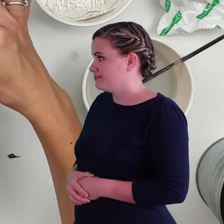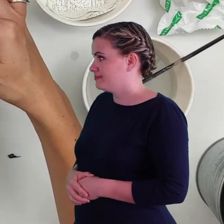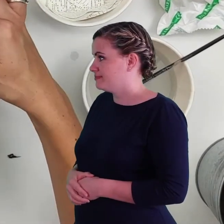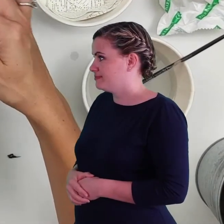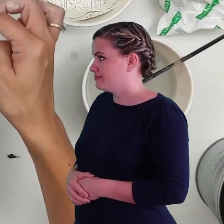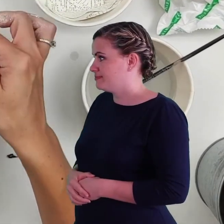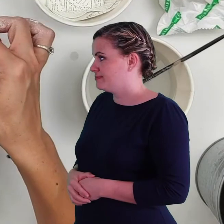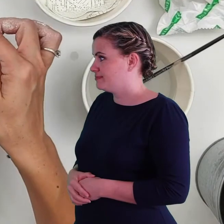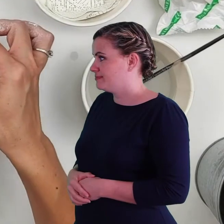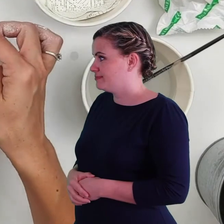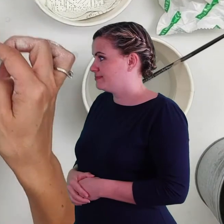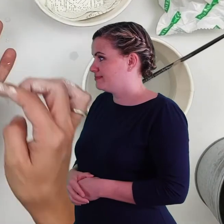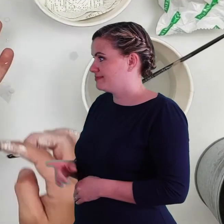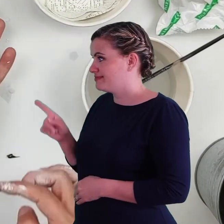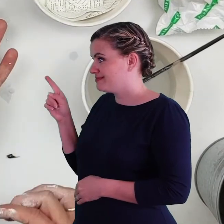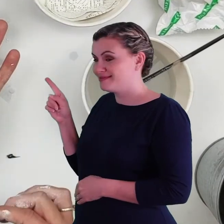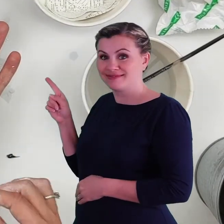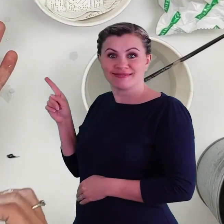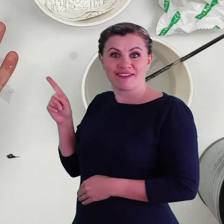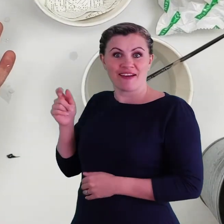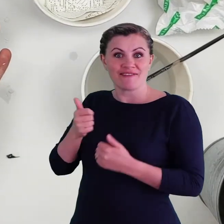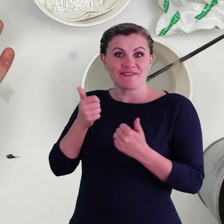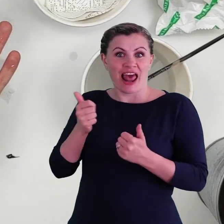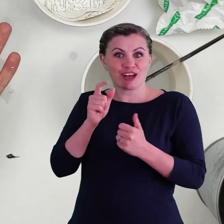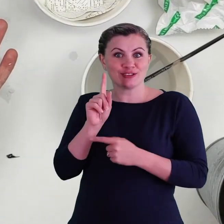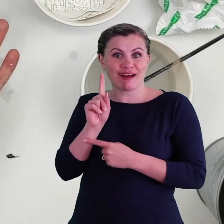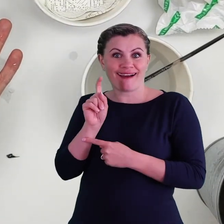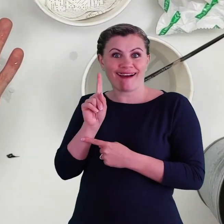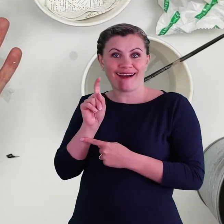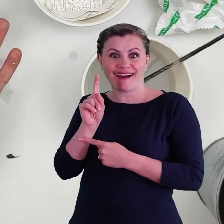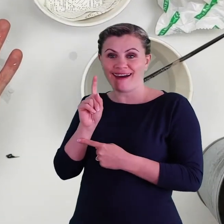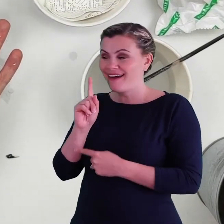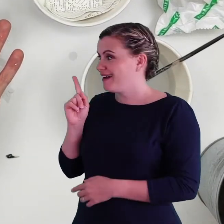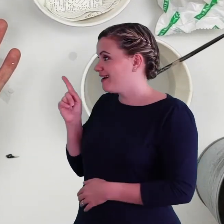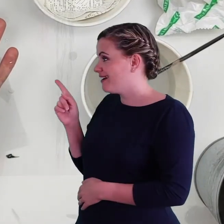And there we go there is our mudrock puppet all finished.